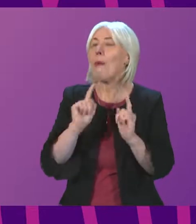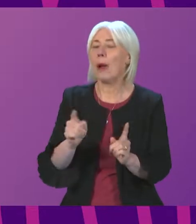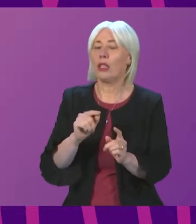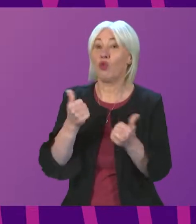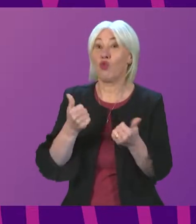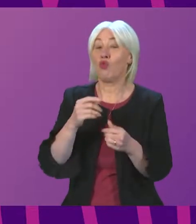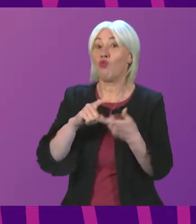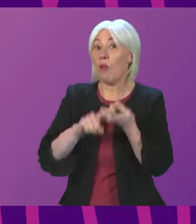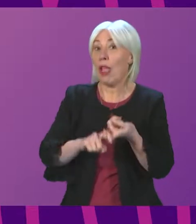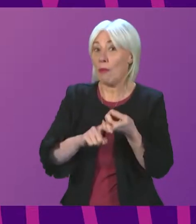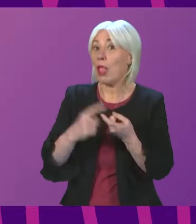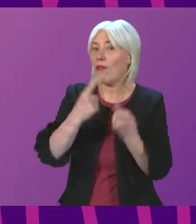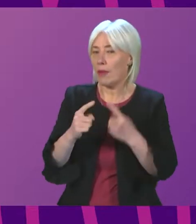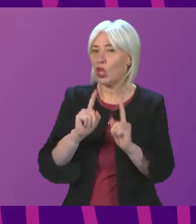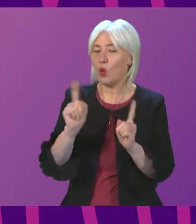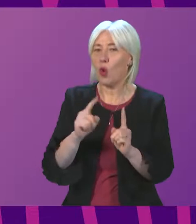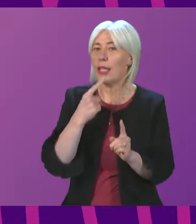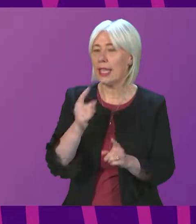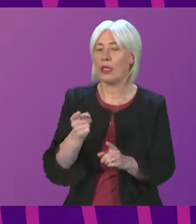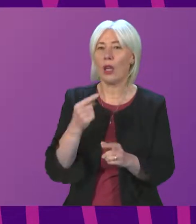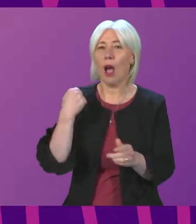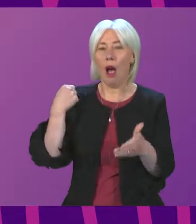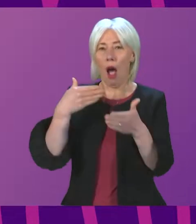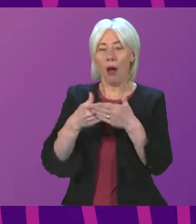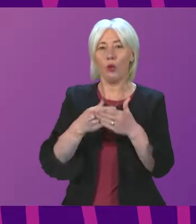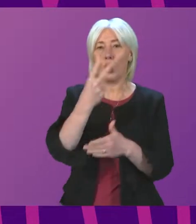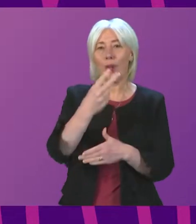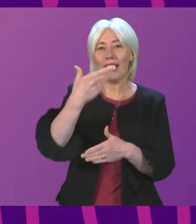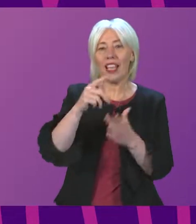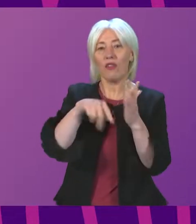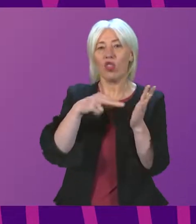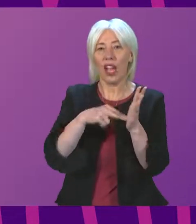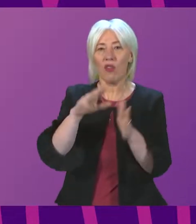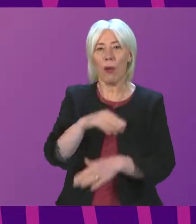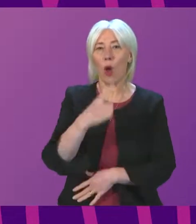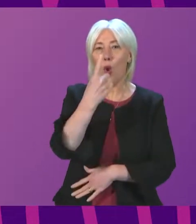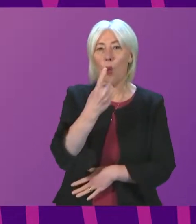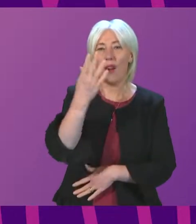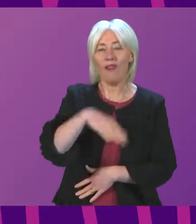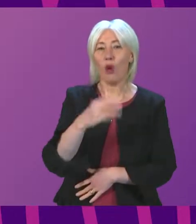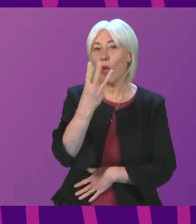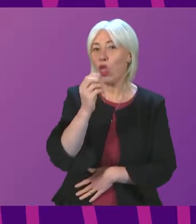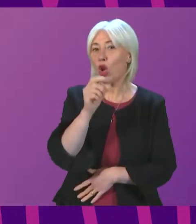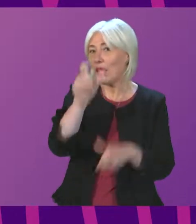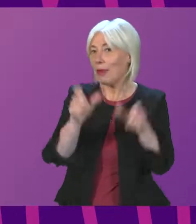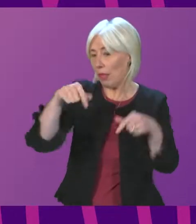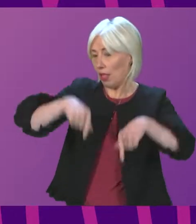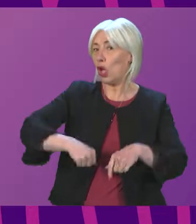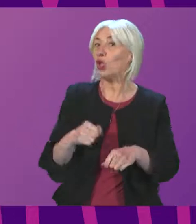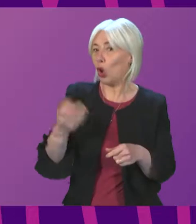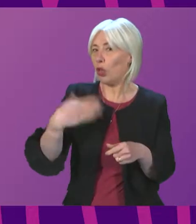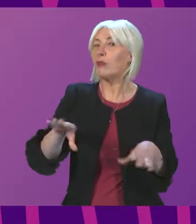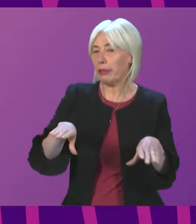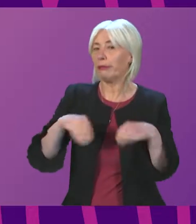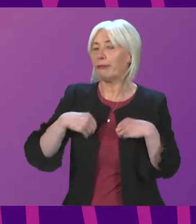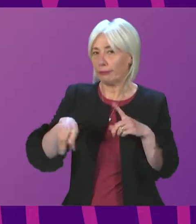The most recent reports suggest that in the week to the 29th of January, around one in 30 people in Scotland had COVID.